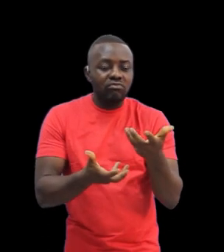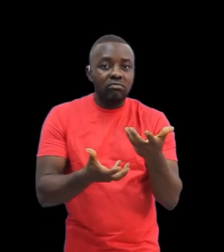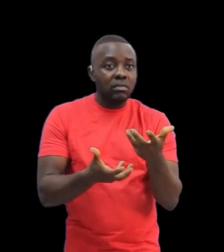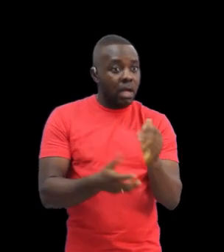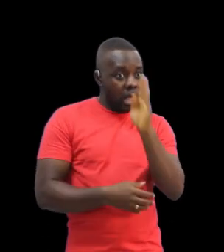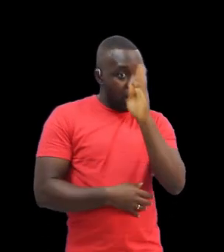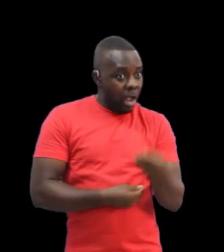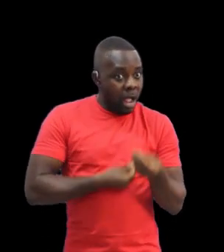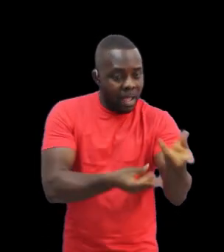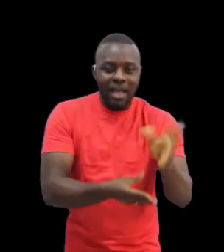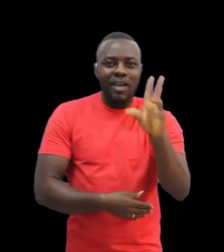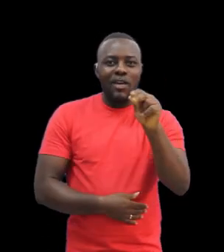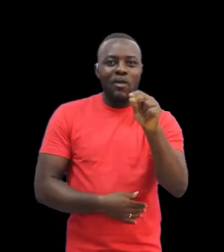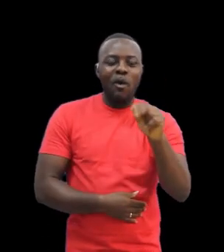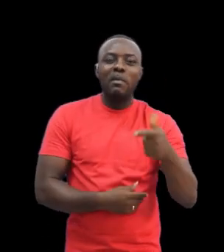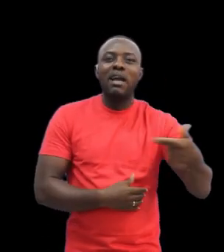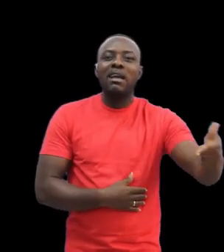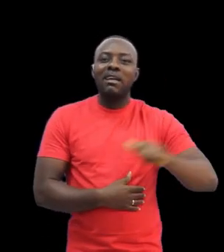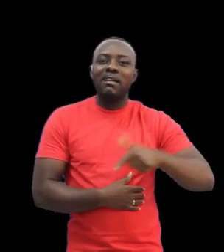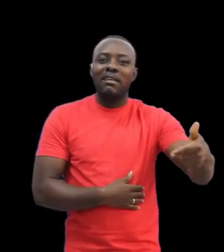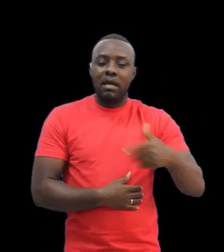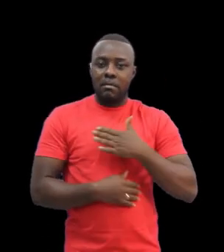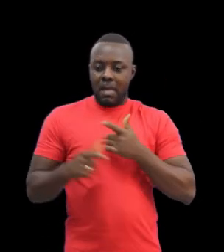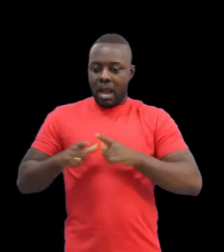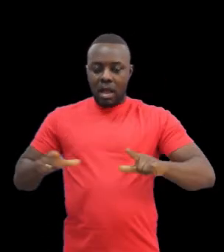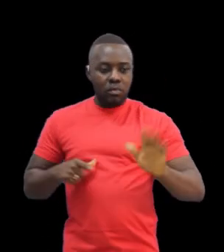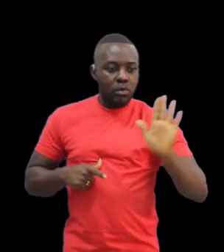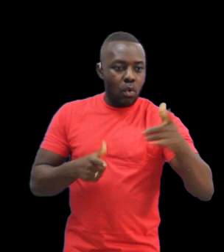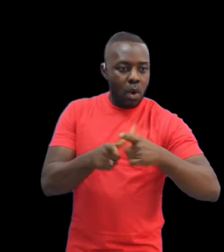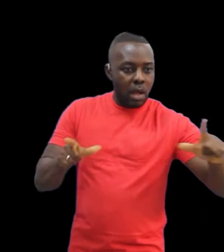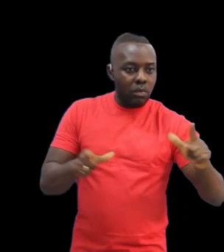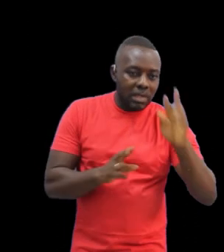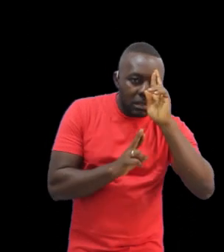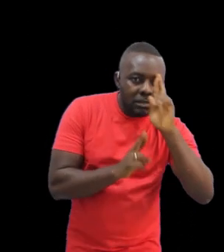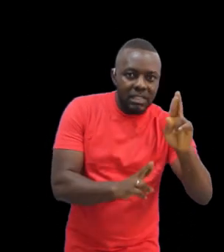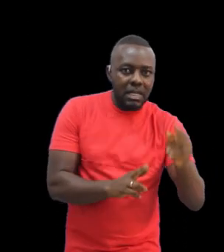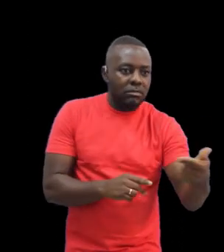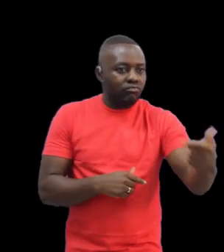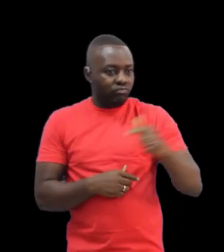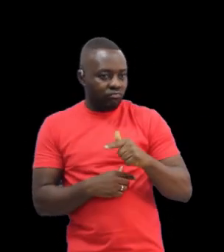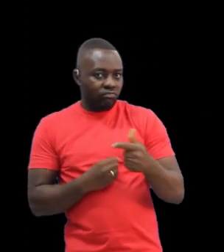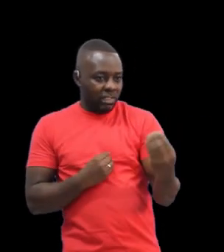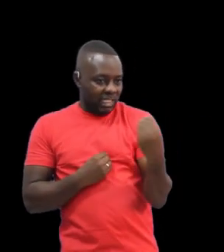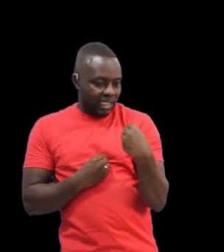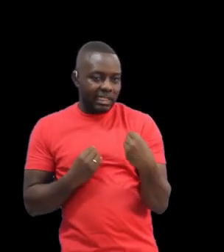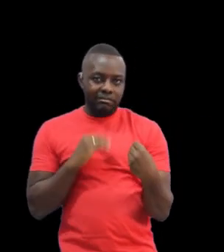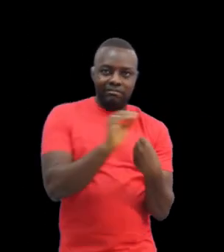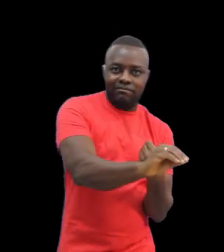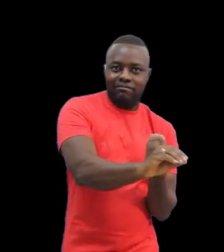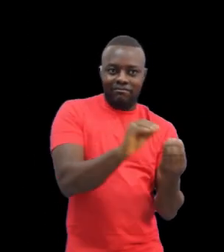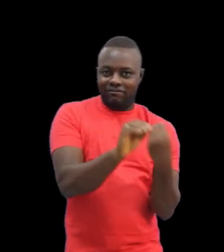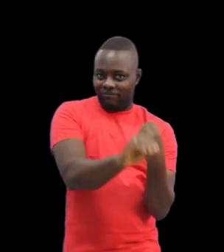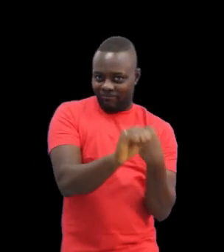interaction with Reverend Foster as a mutual exchange. They taught him Adamrobe sign language and he taught them ASL, a